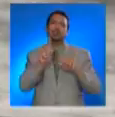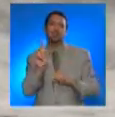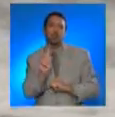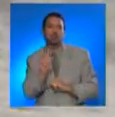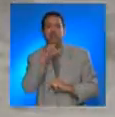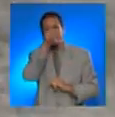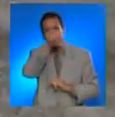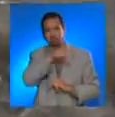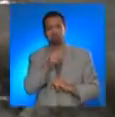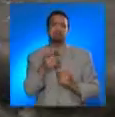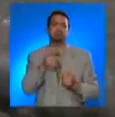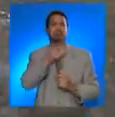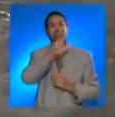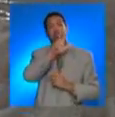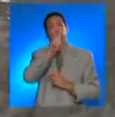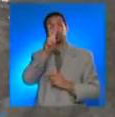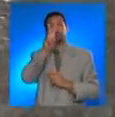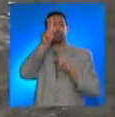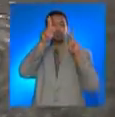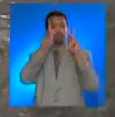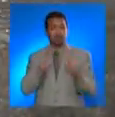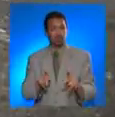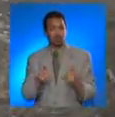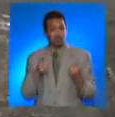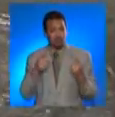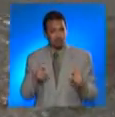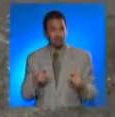Thirty-two persons were reported to have drowned.